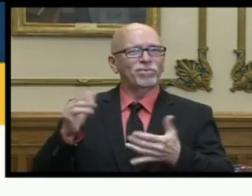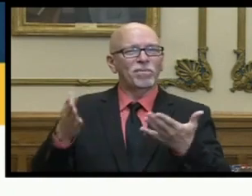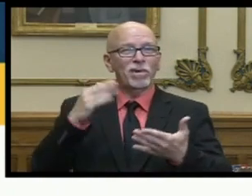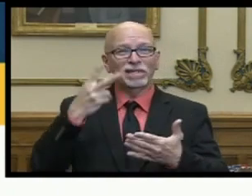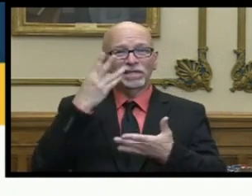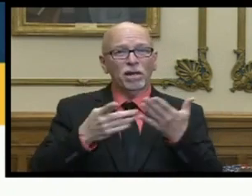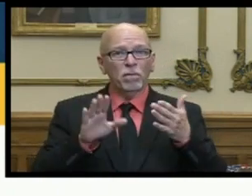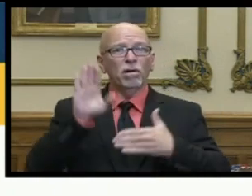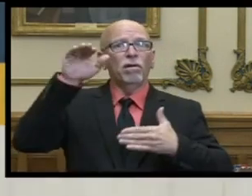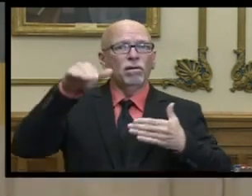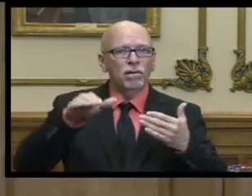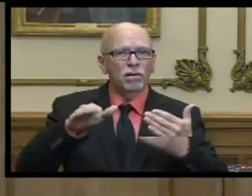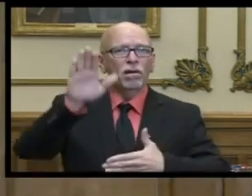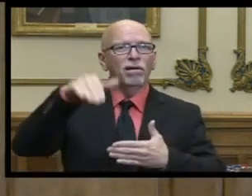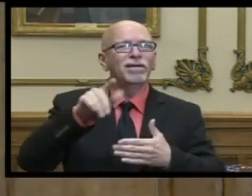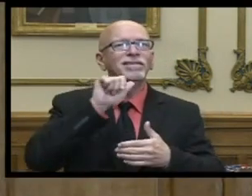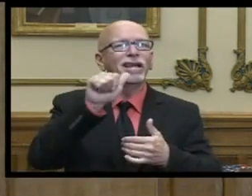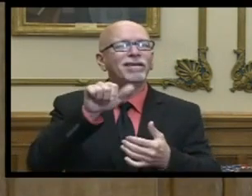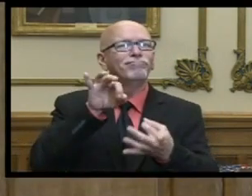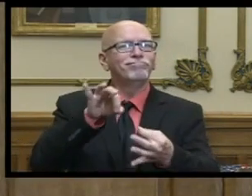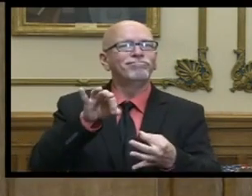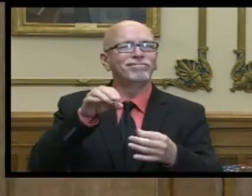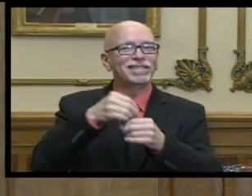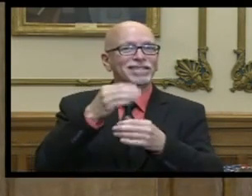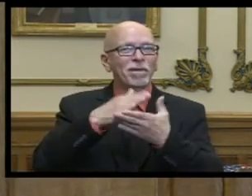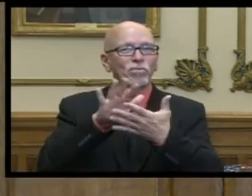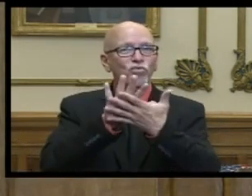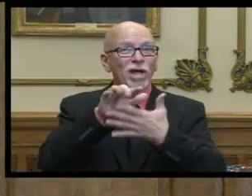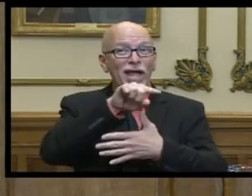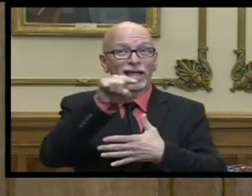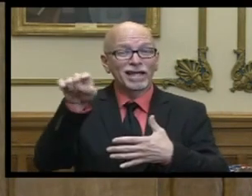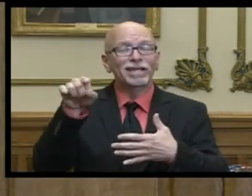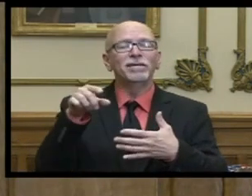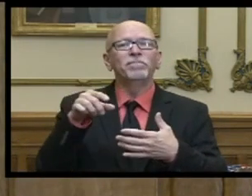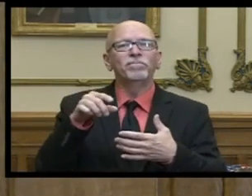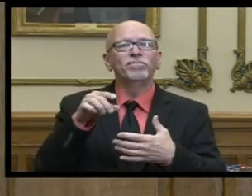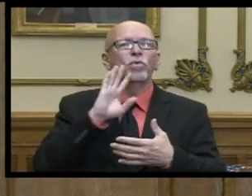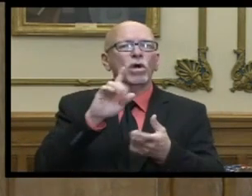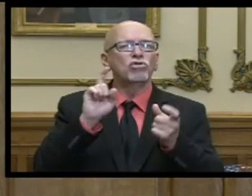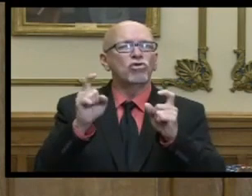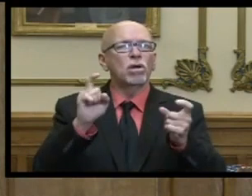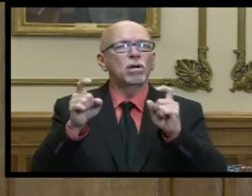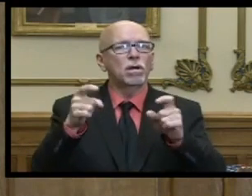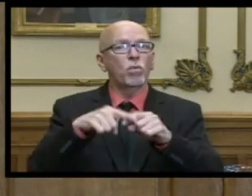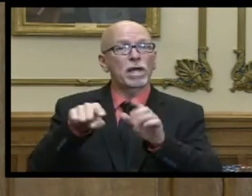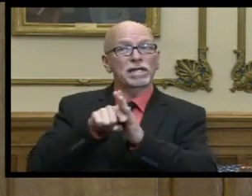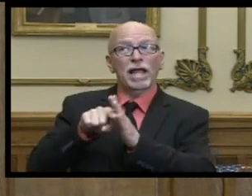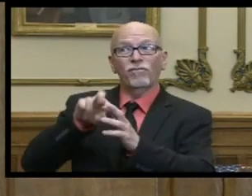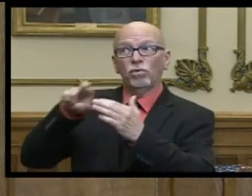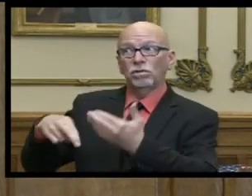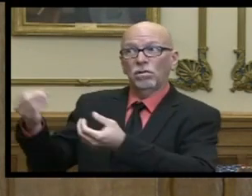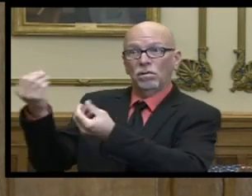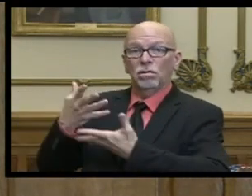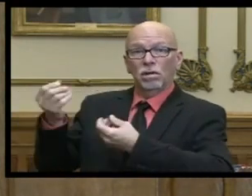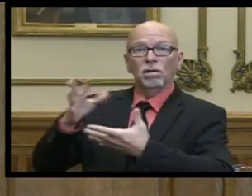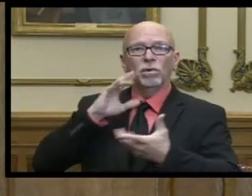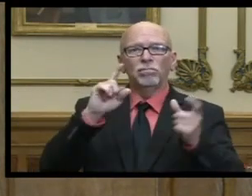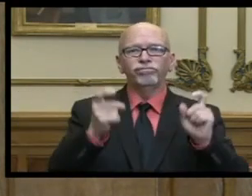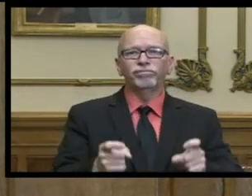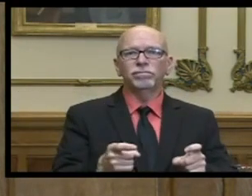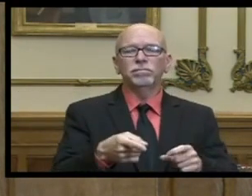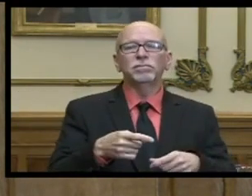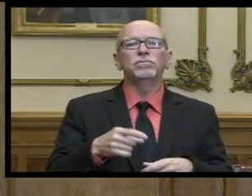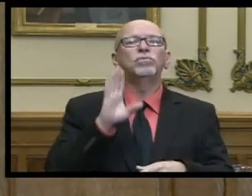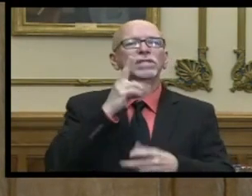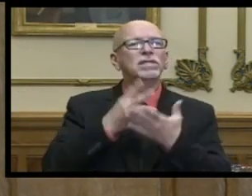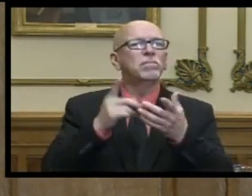see some spikes in positivity in the gray shaded areas that will likely change as the negative results come in you also